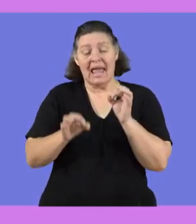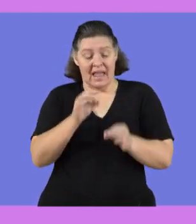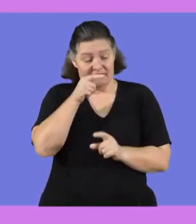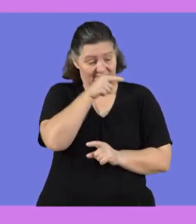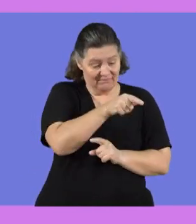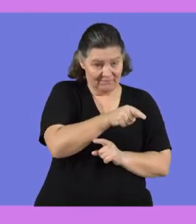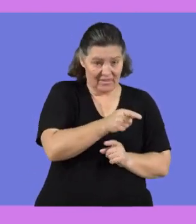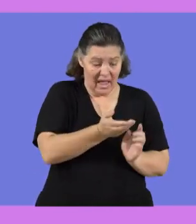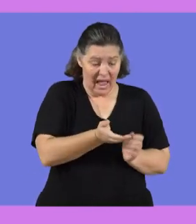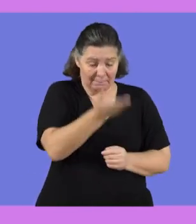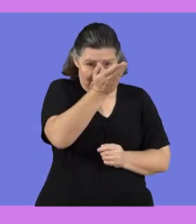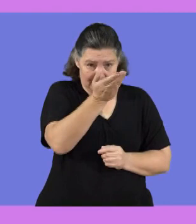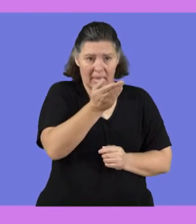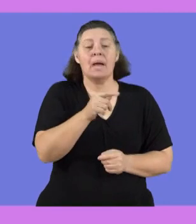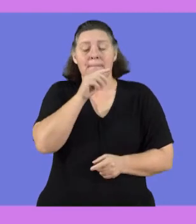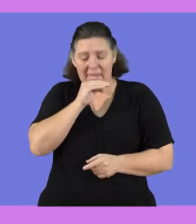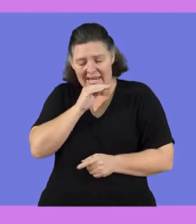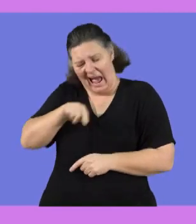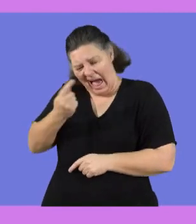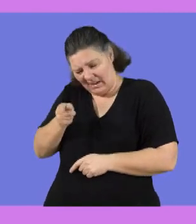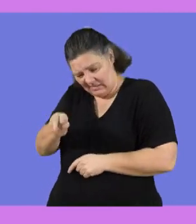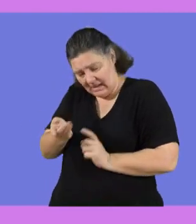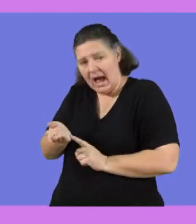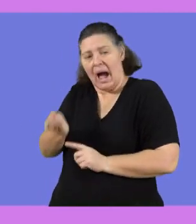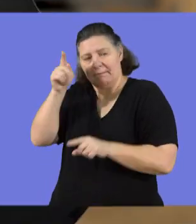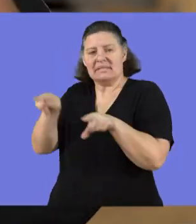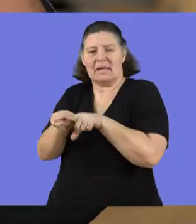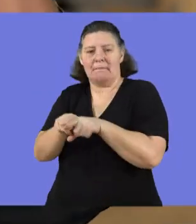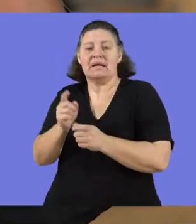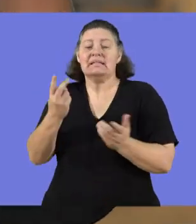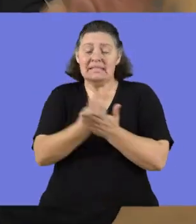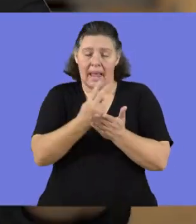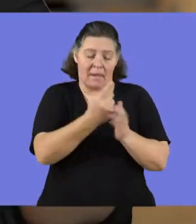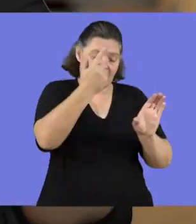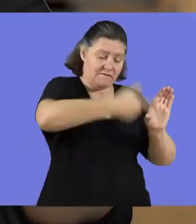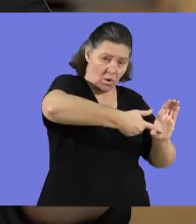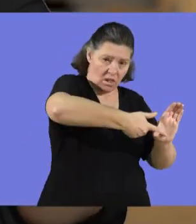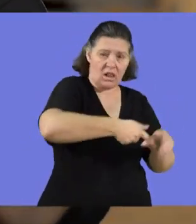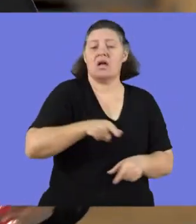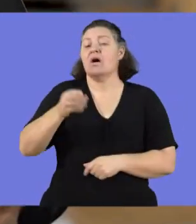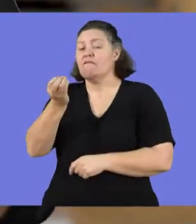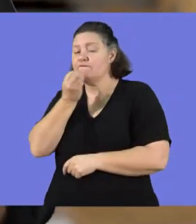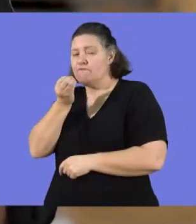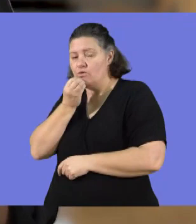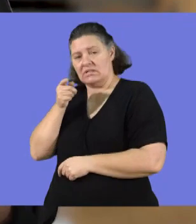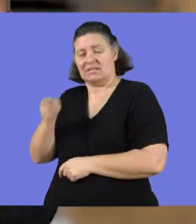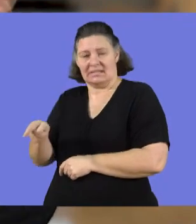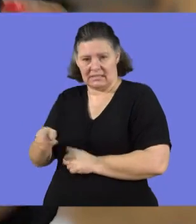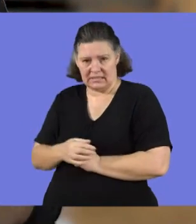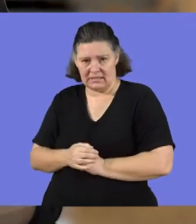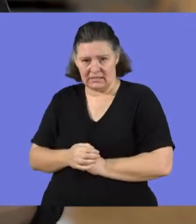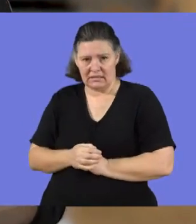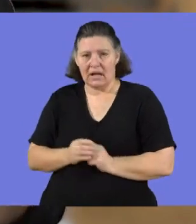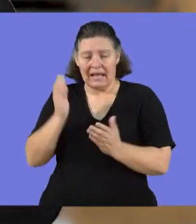When one variable increases, it causes the other one to increase just like the price of oil and the price of